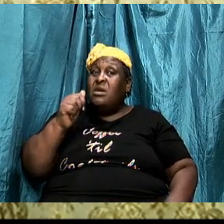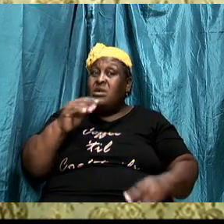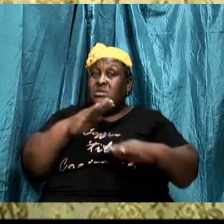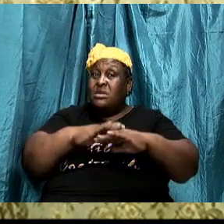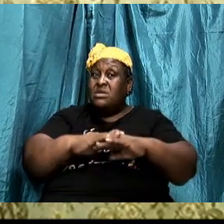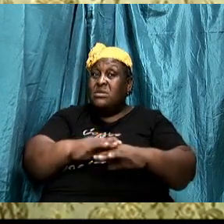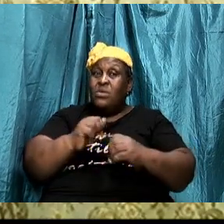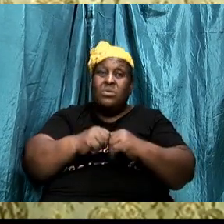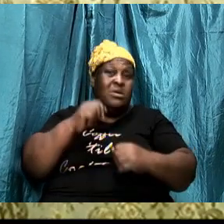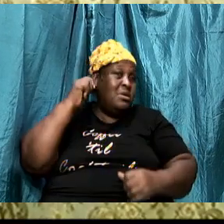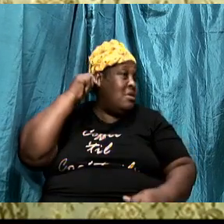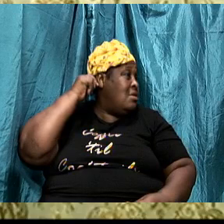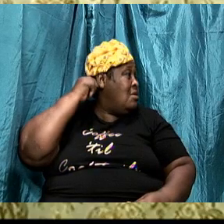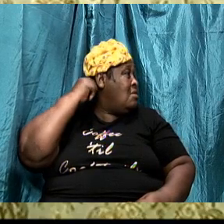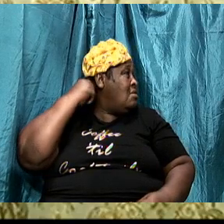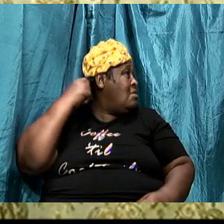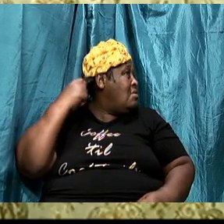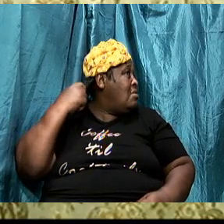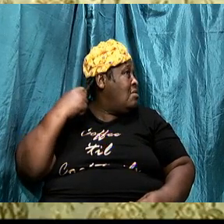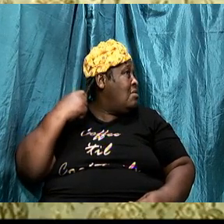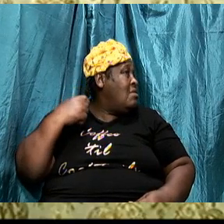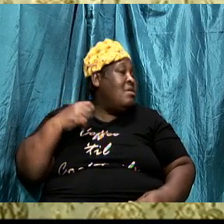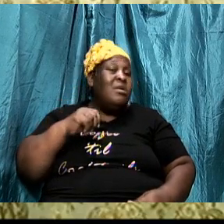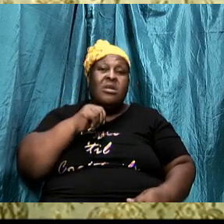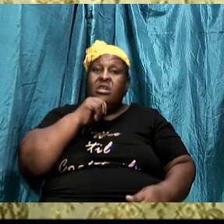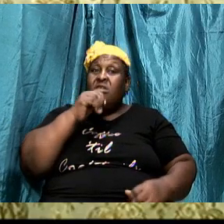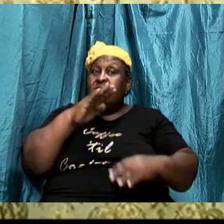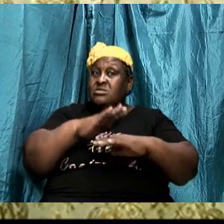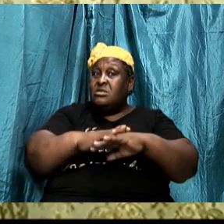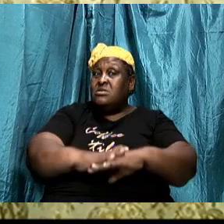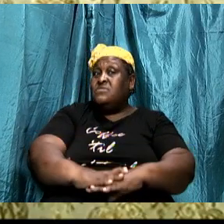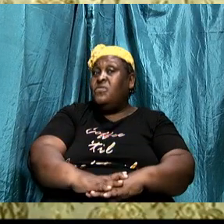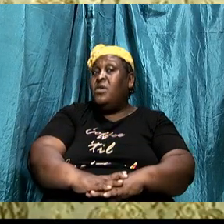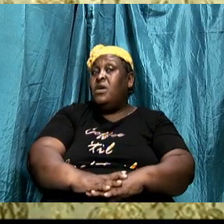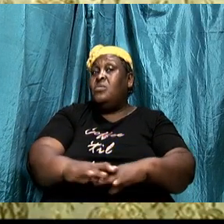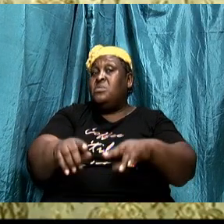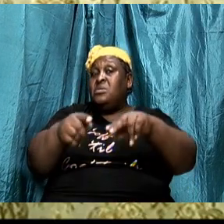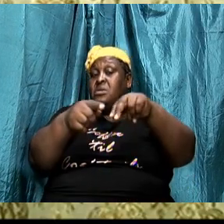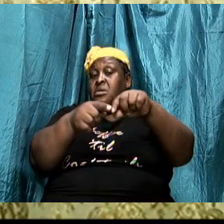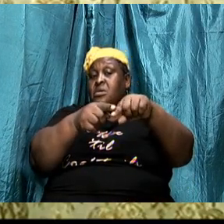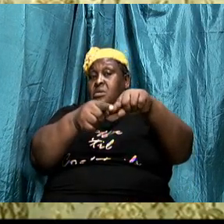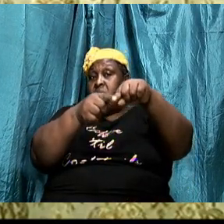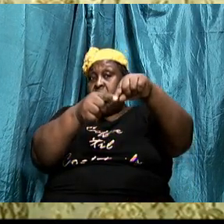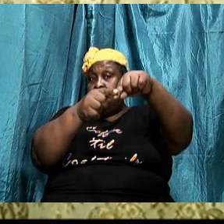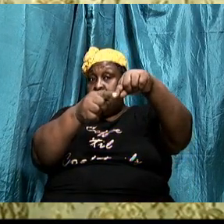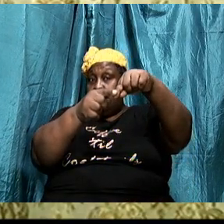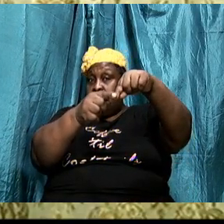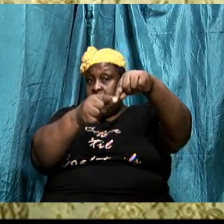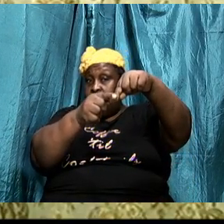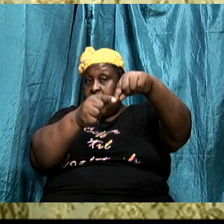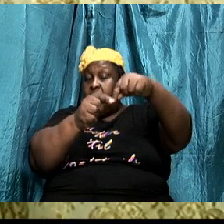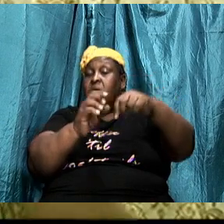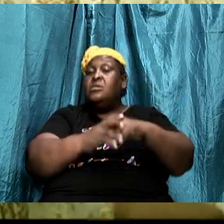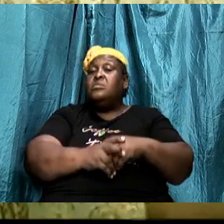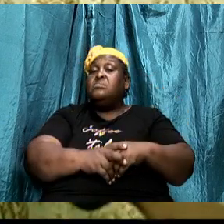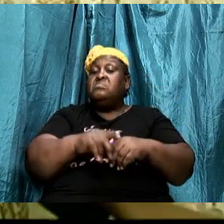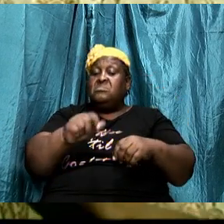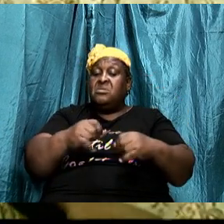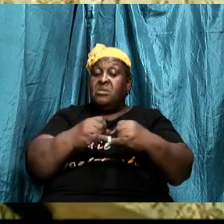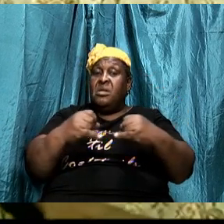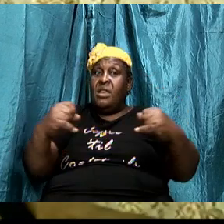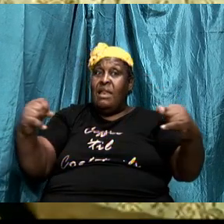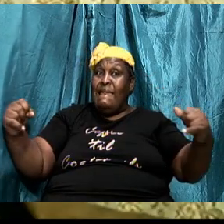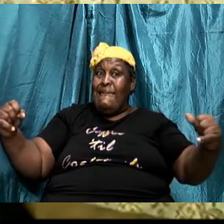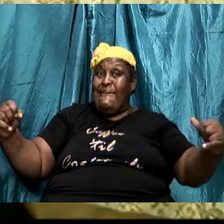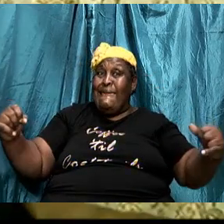that the adversary is pushing things and that the line that should be drawn to